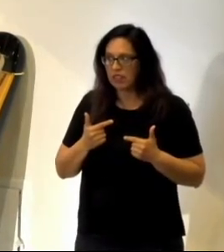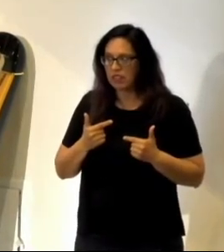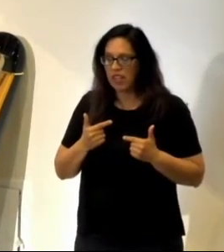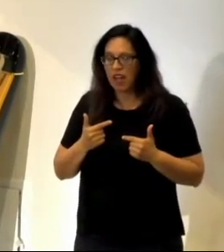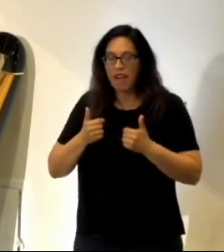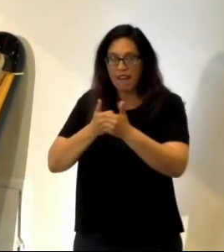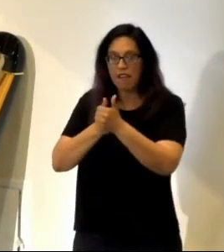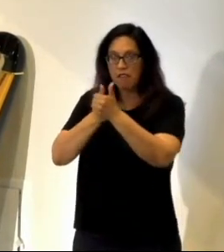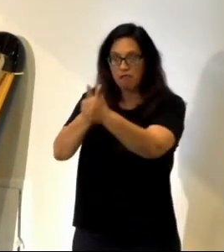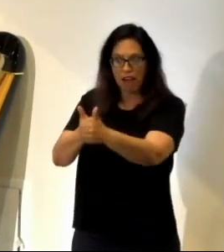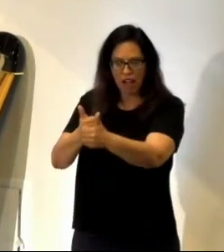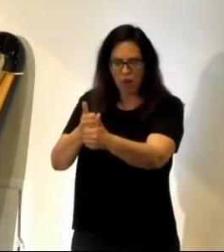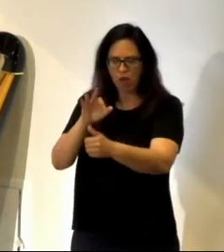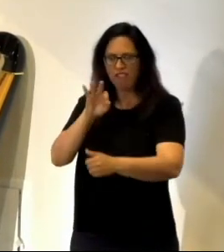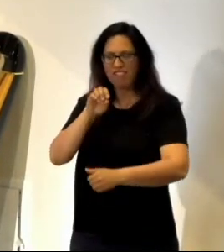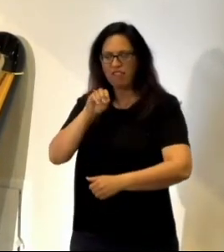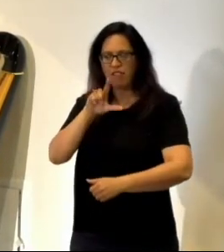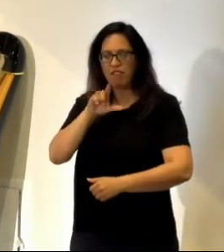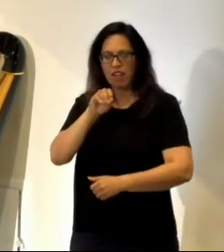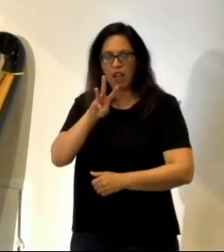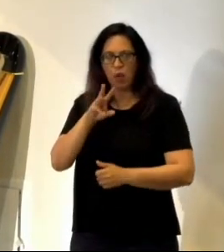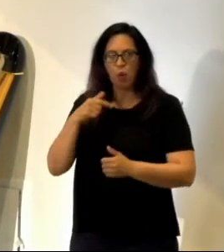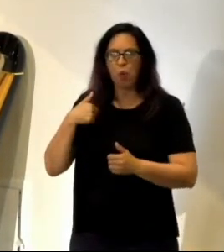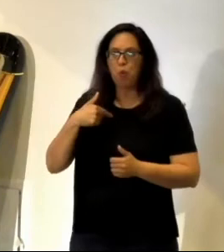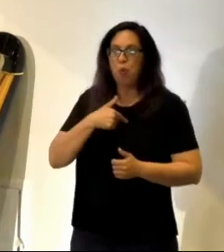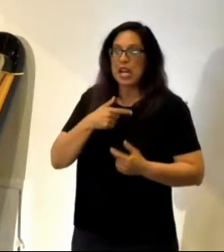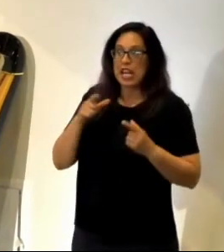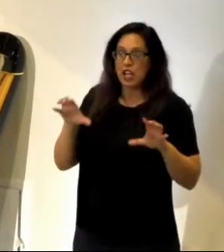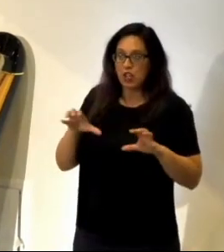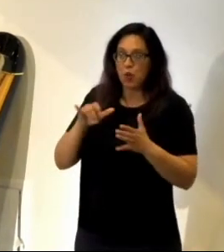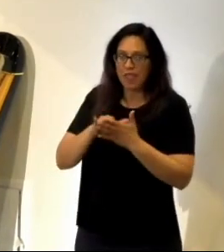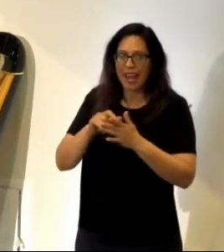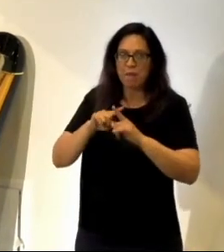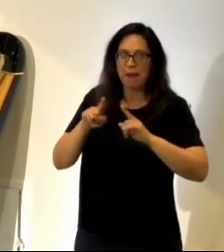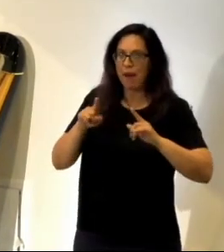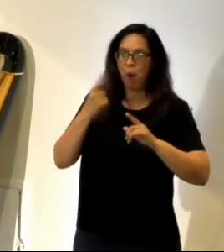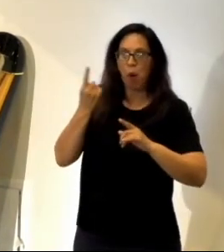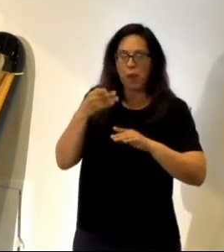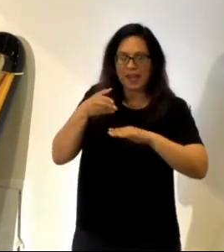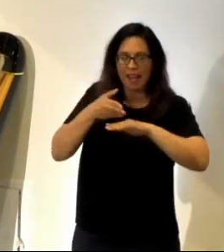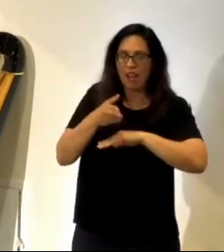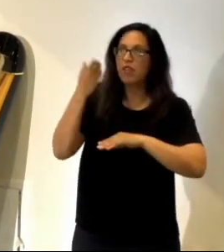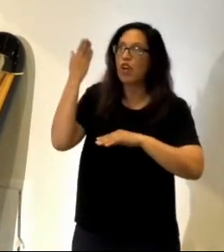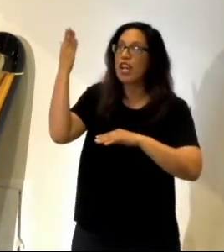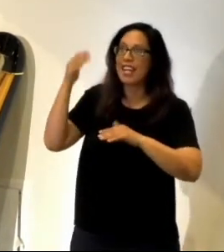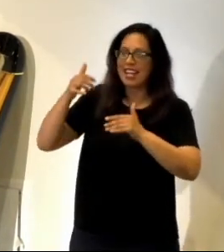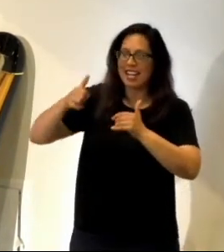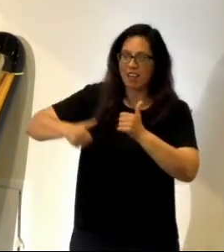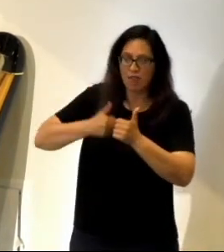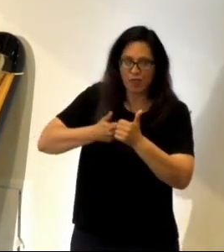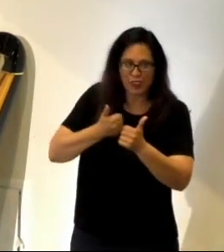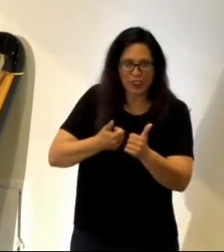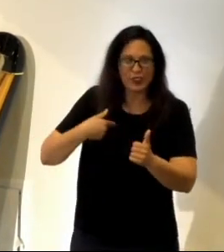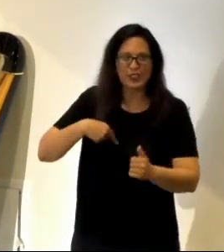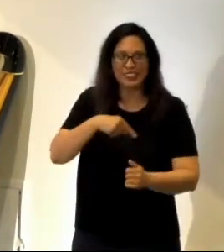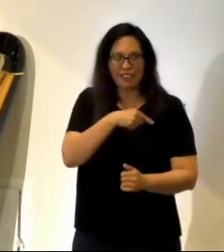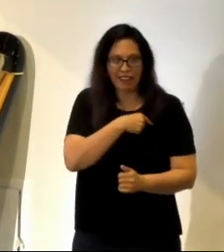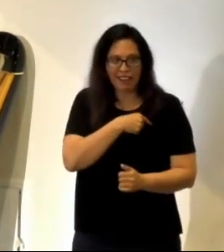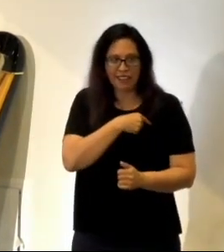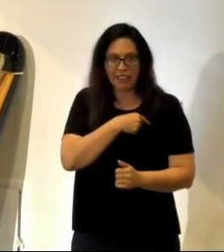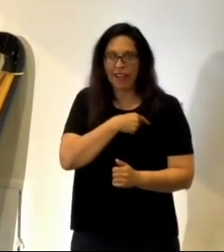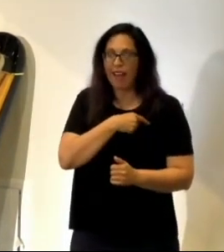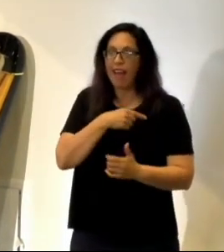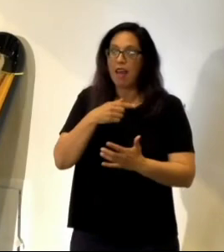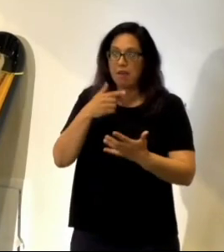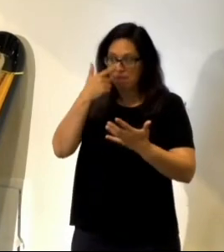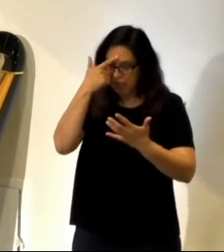we do, but only after he first pursues us. And because of that, we will dwell in